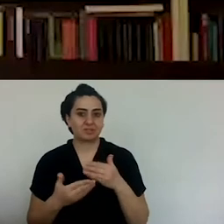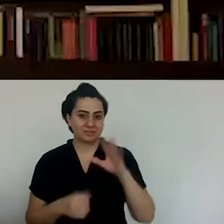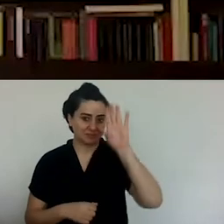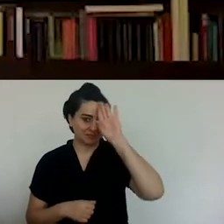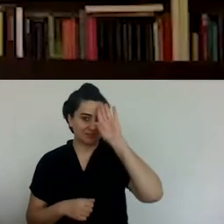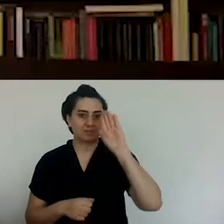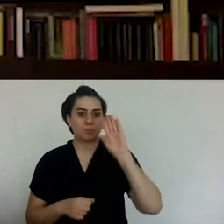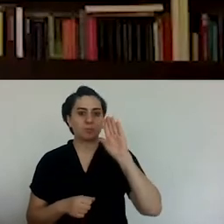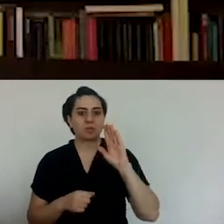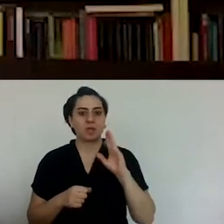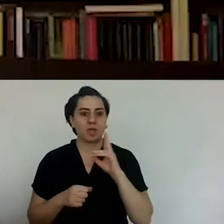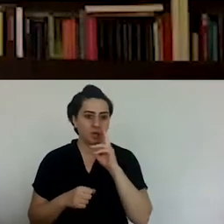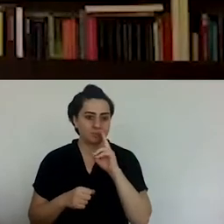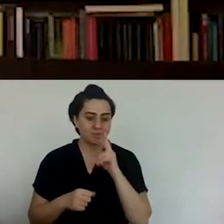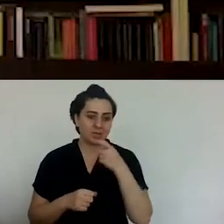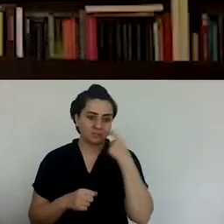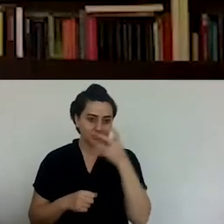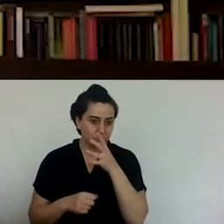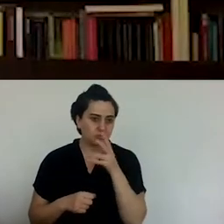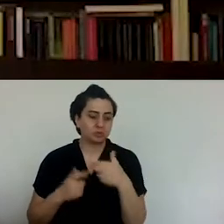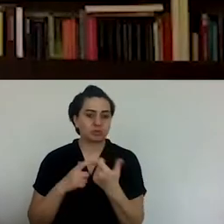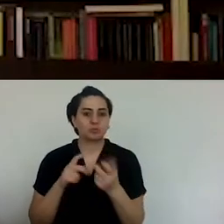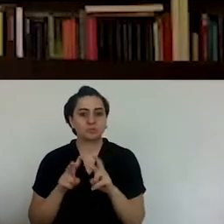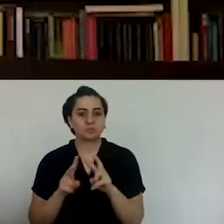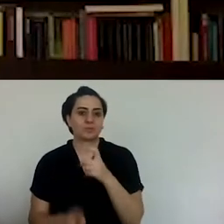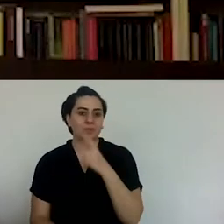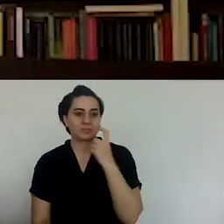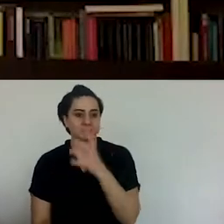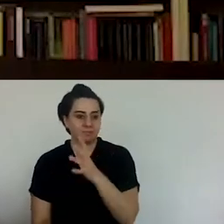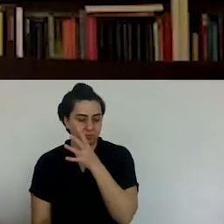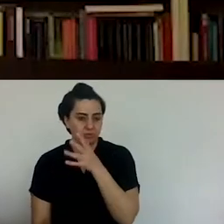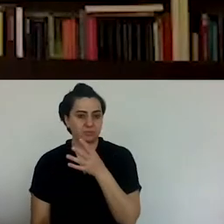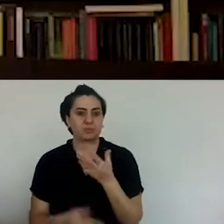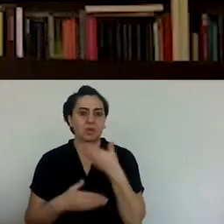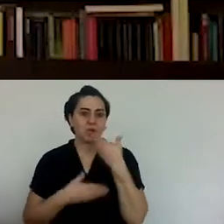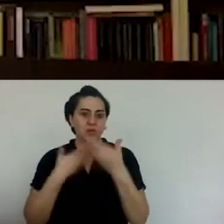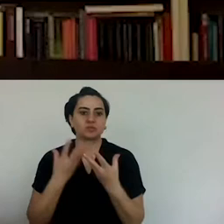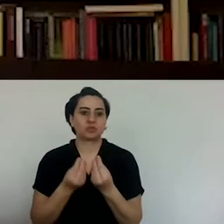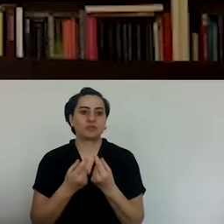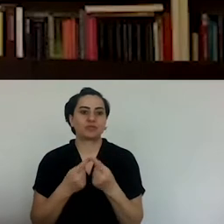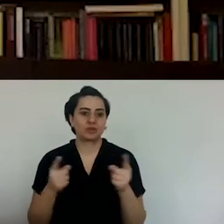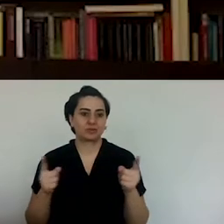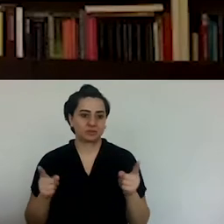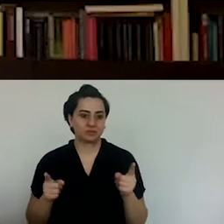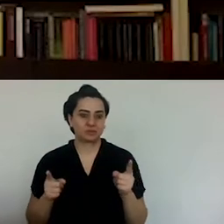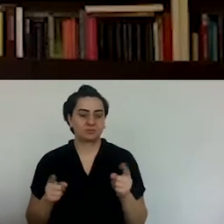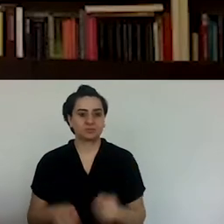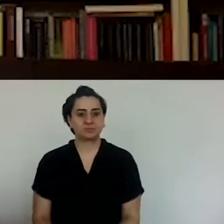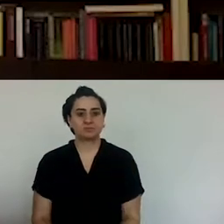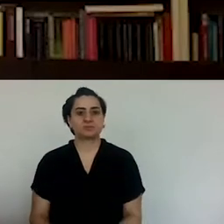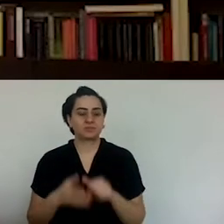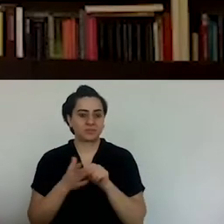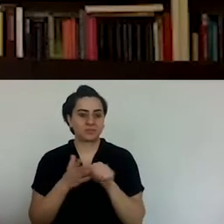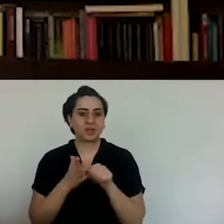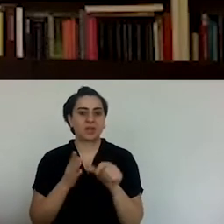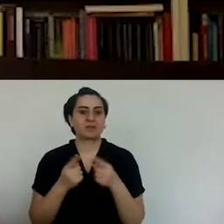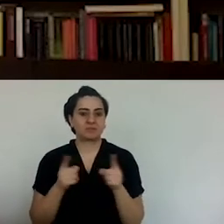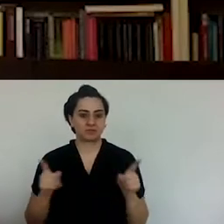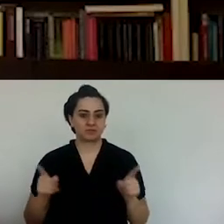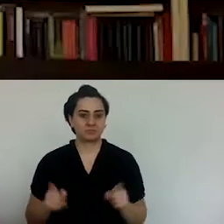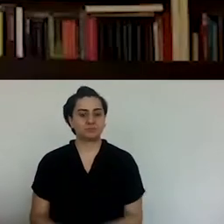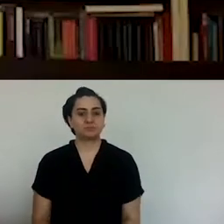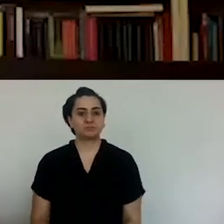to feed the dogs and cats there. So about the story that you told us about the Armenians and the Greeks, there are lots of different